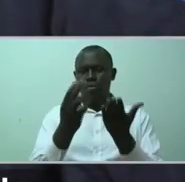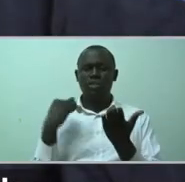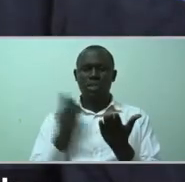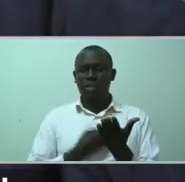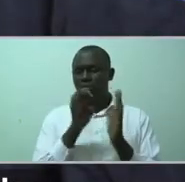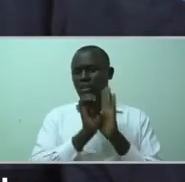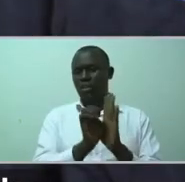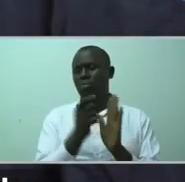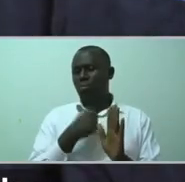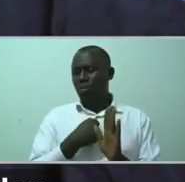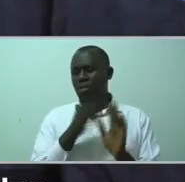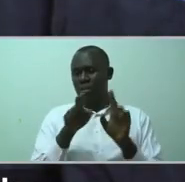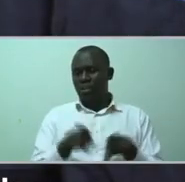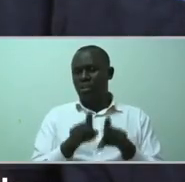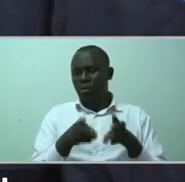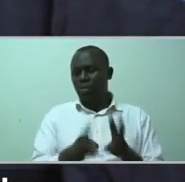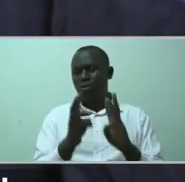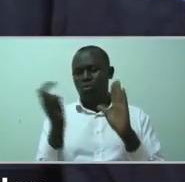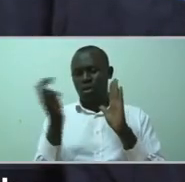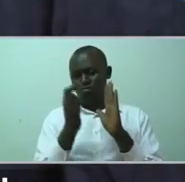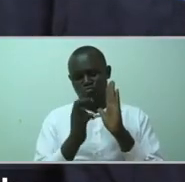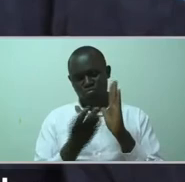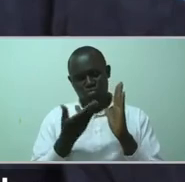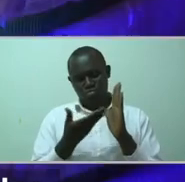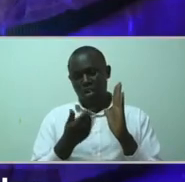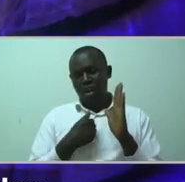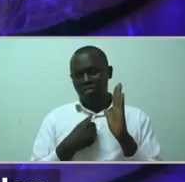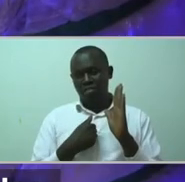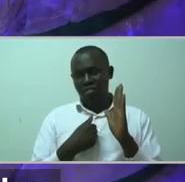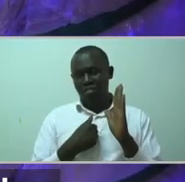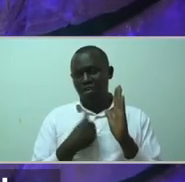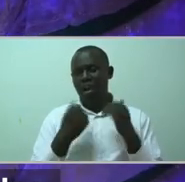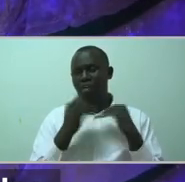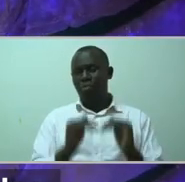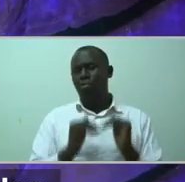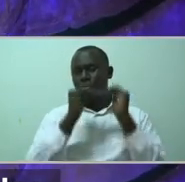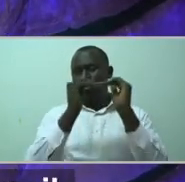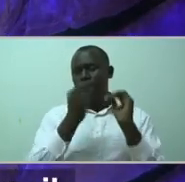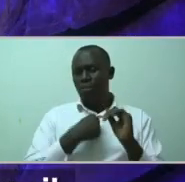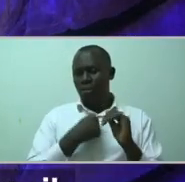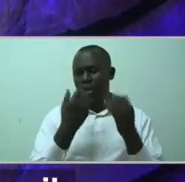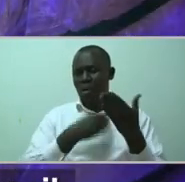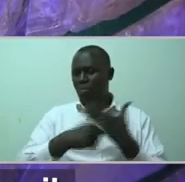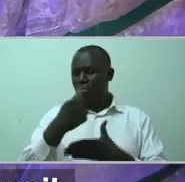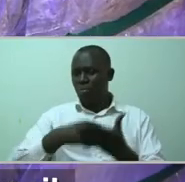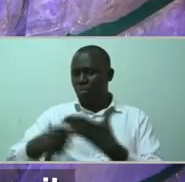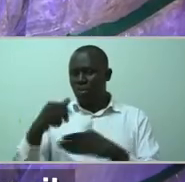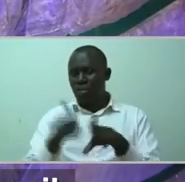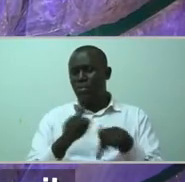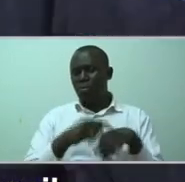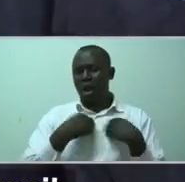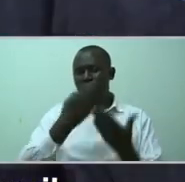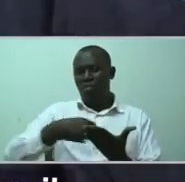For example, I have been able to buy these cloth bears. I have also registered my company with the city council.